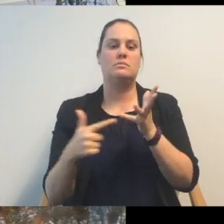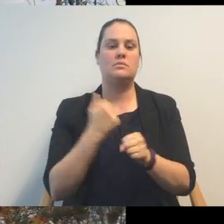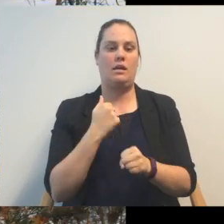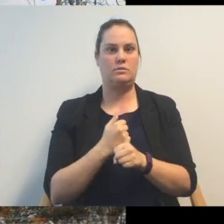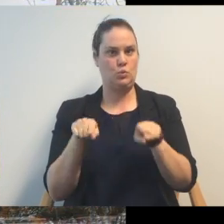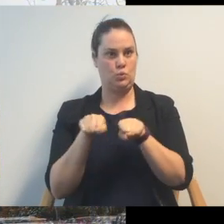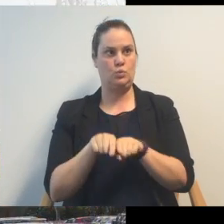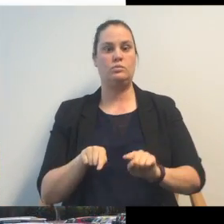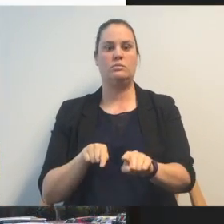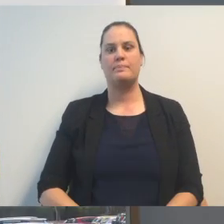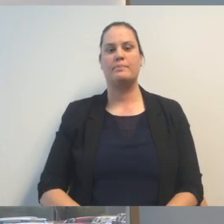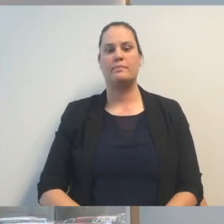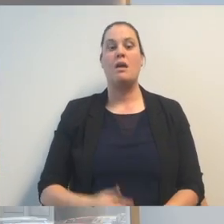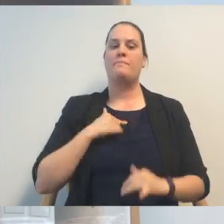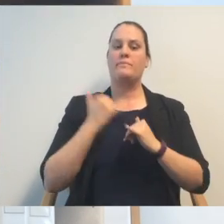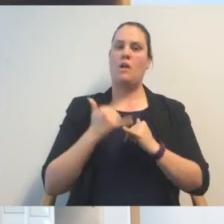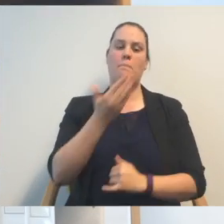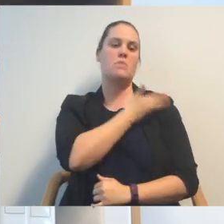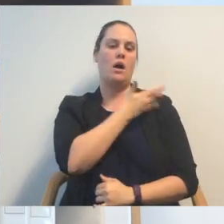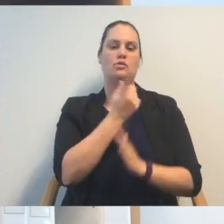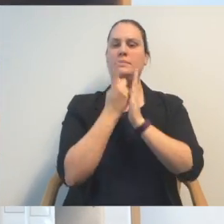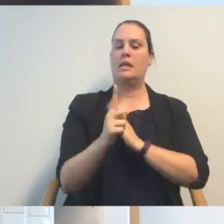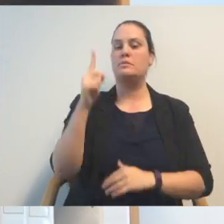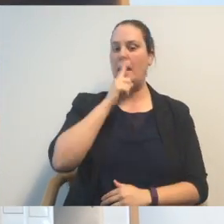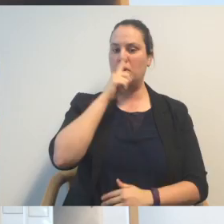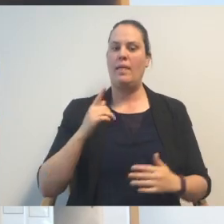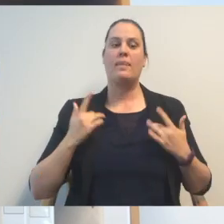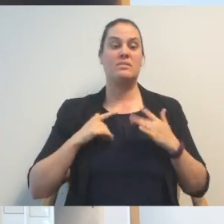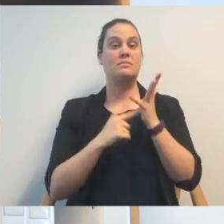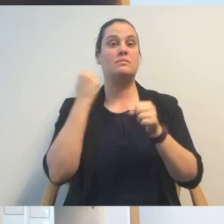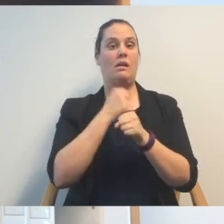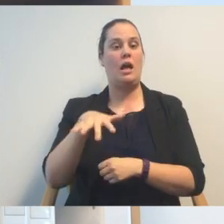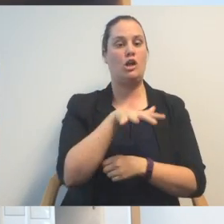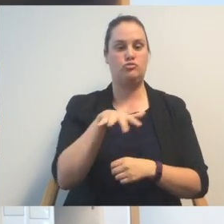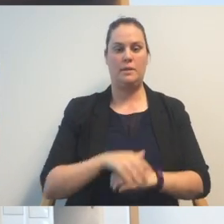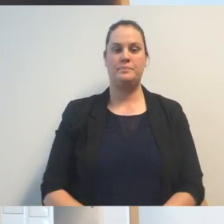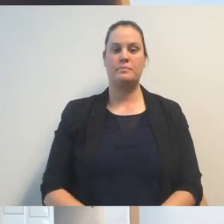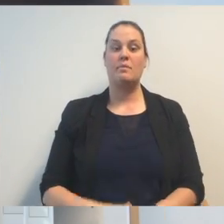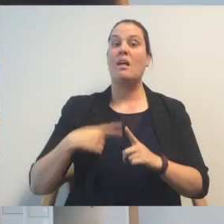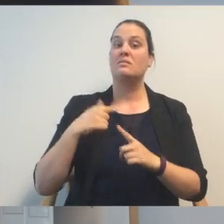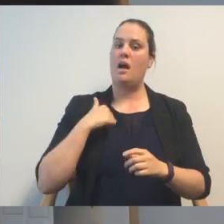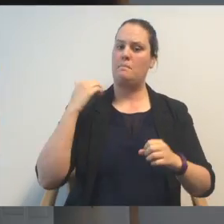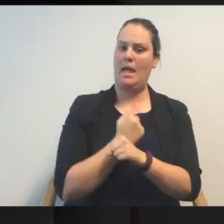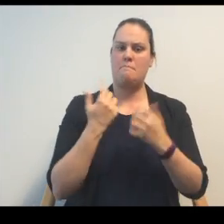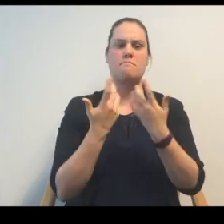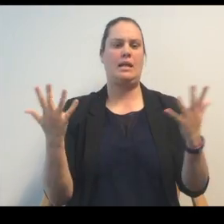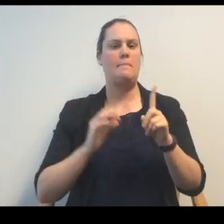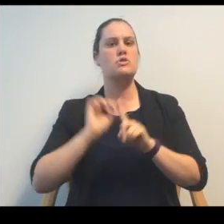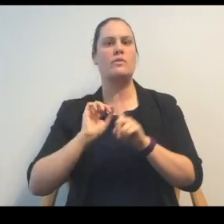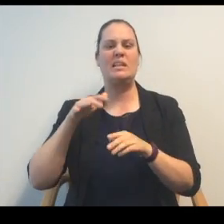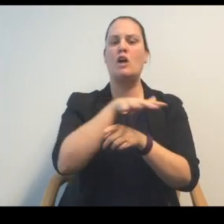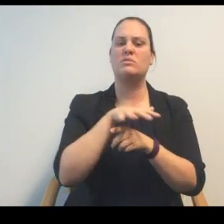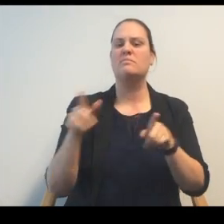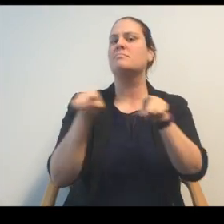residents and make improvements in our area. I've worked hard for local improvements, including footpath repairs and